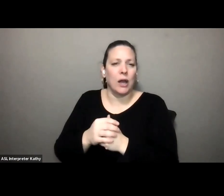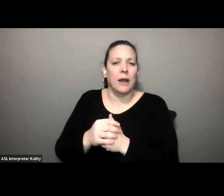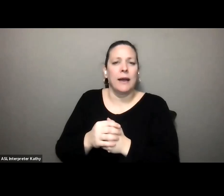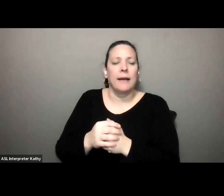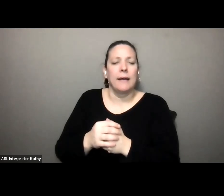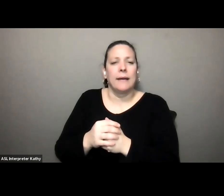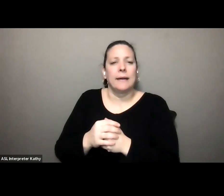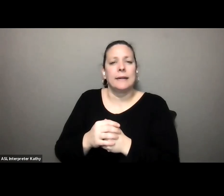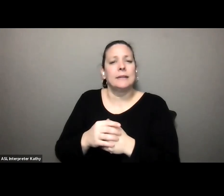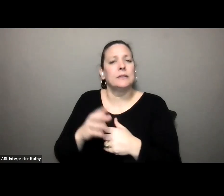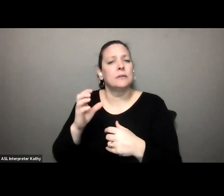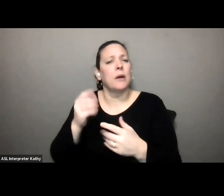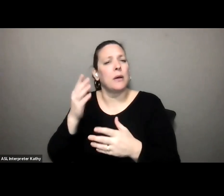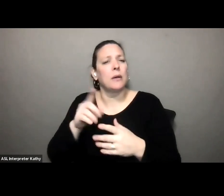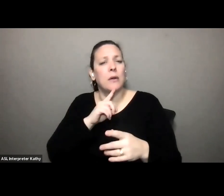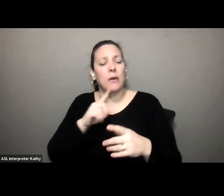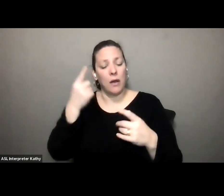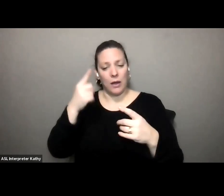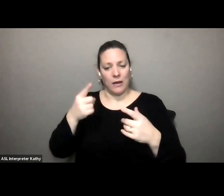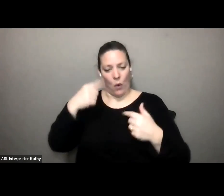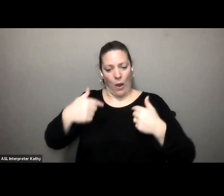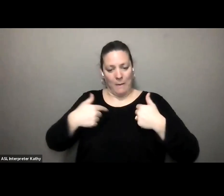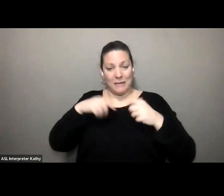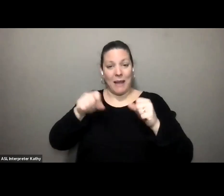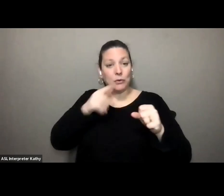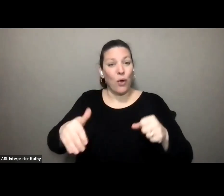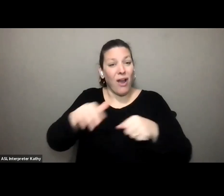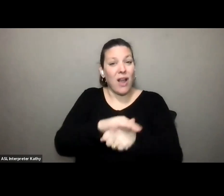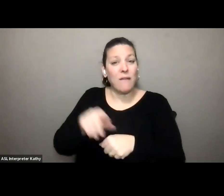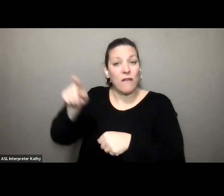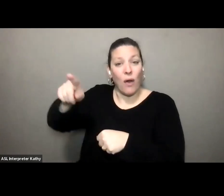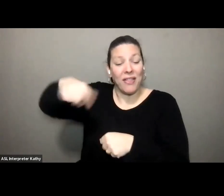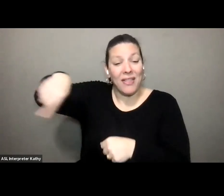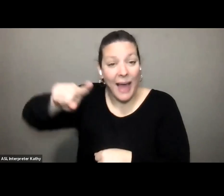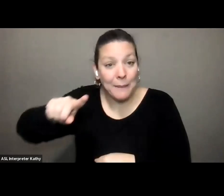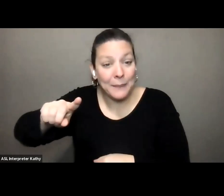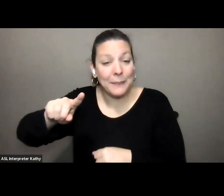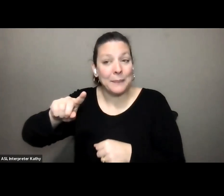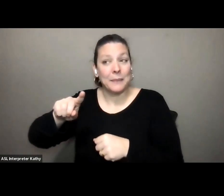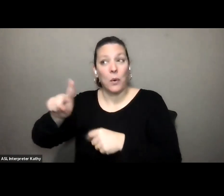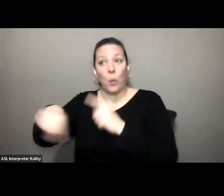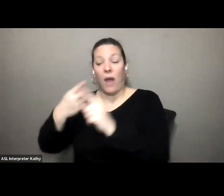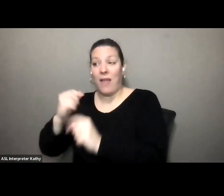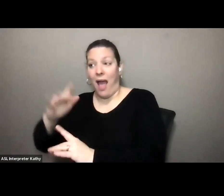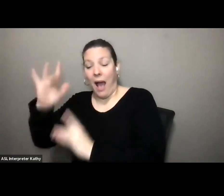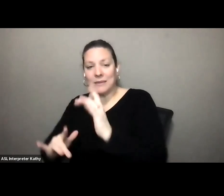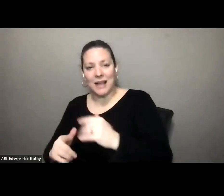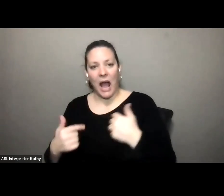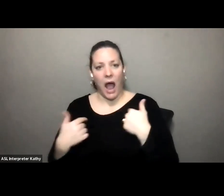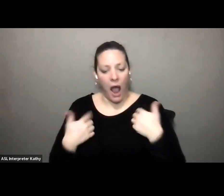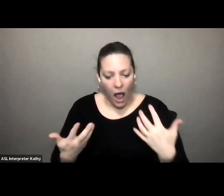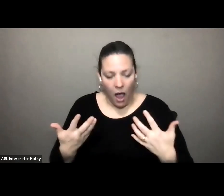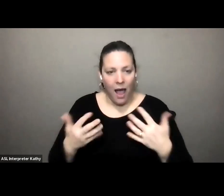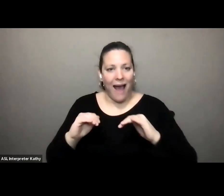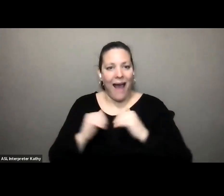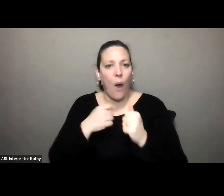uh harder for me to jump in and cover for them because i don't have a car to take the boot the the materials that would be part of